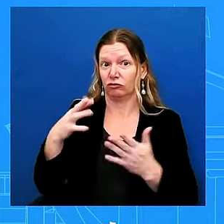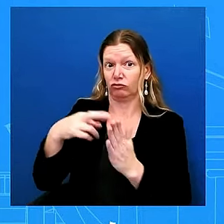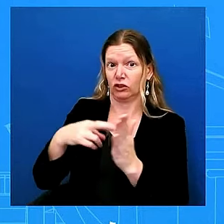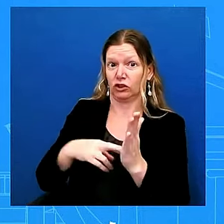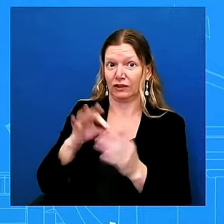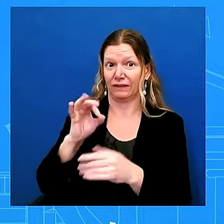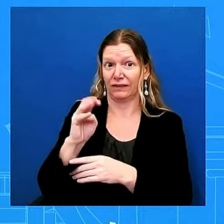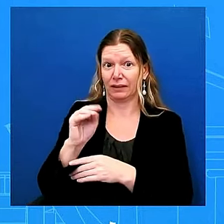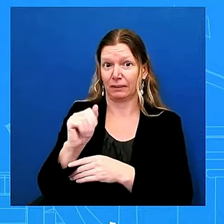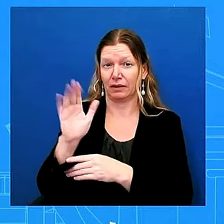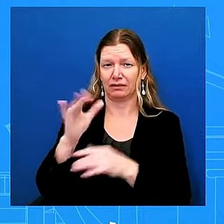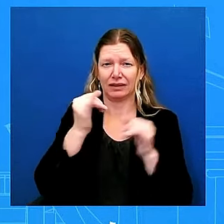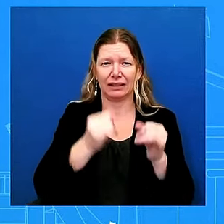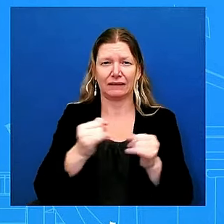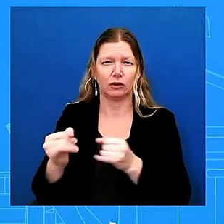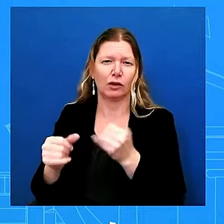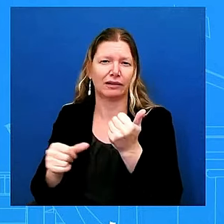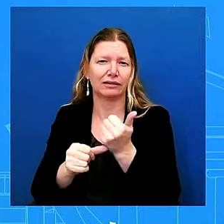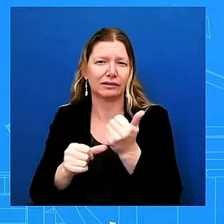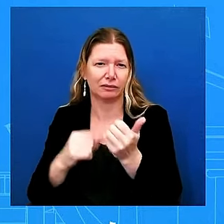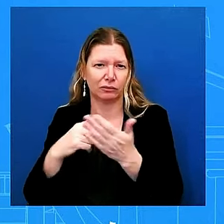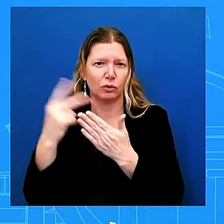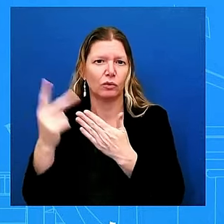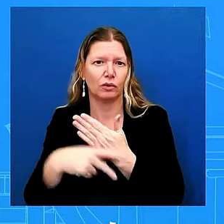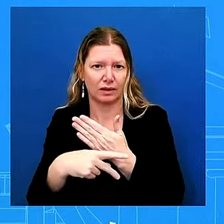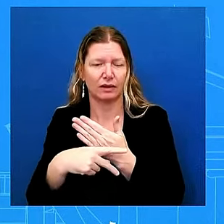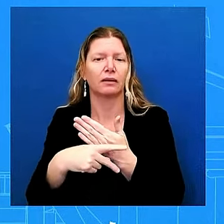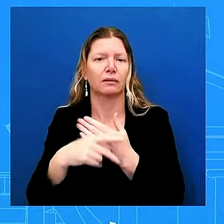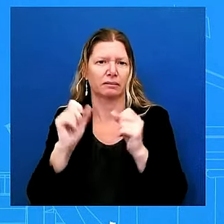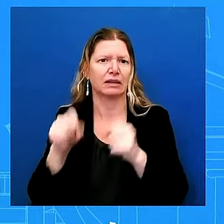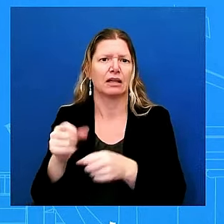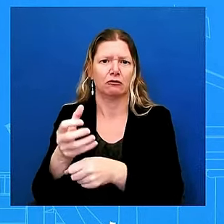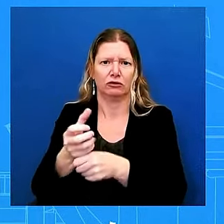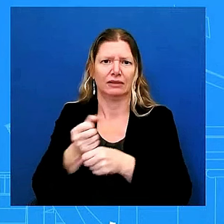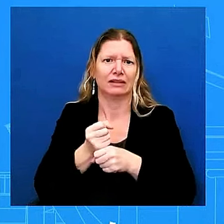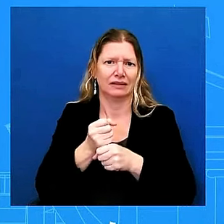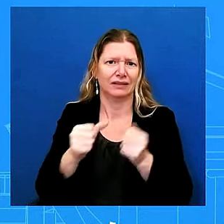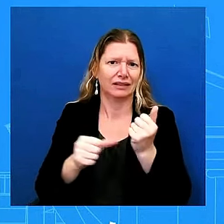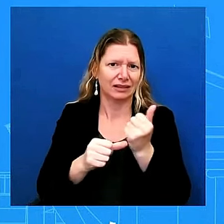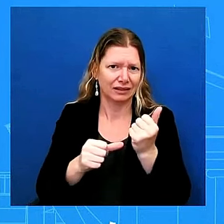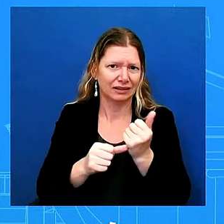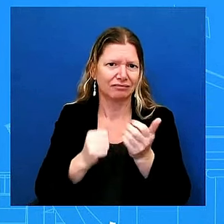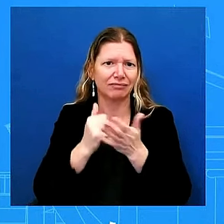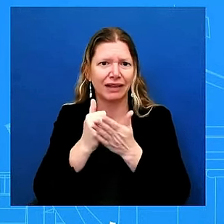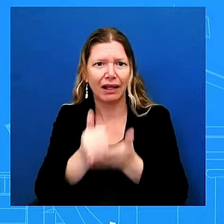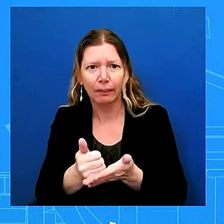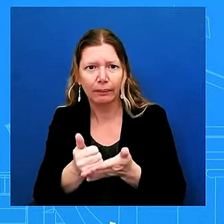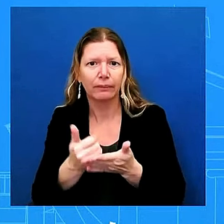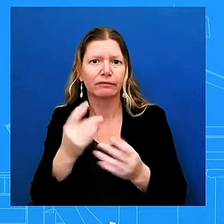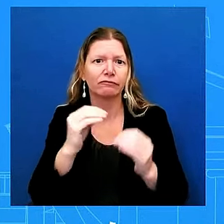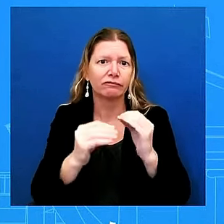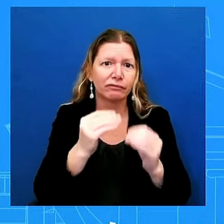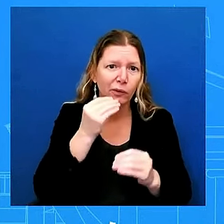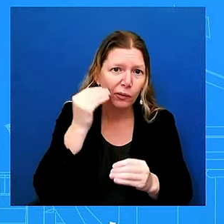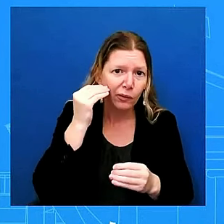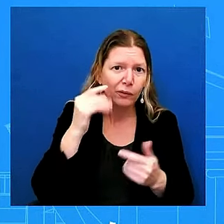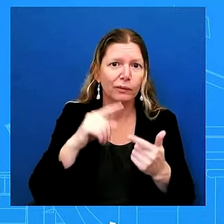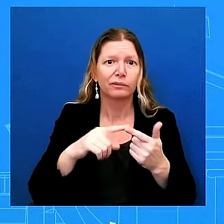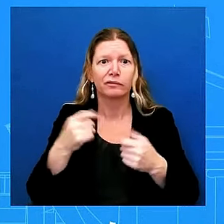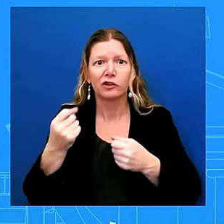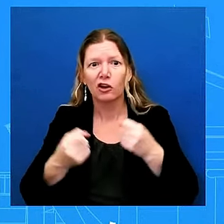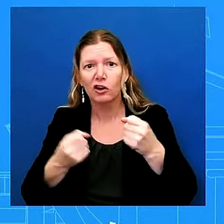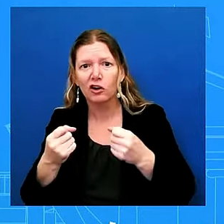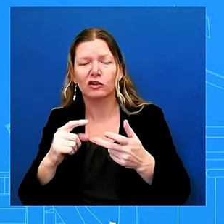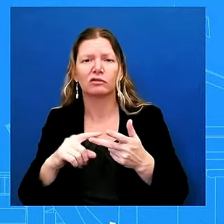homes cars and other personal property in conjunction with their own insurance policies fema is working